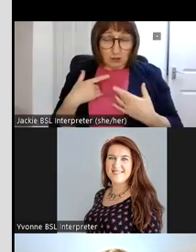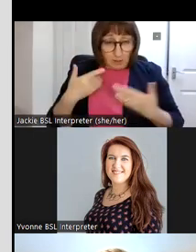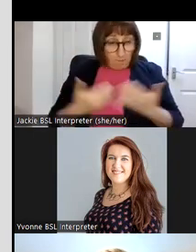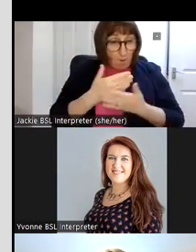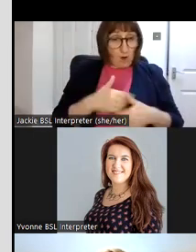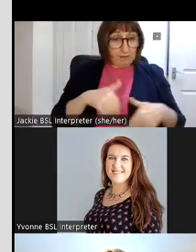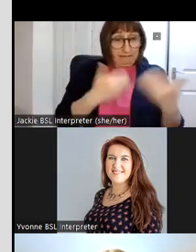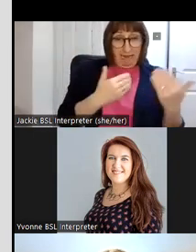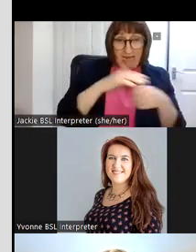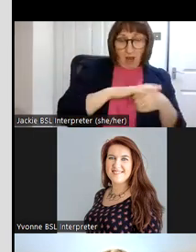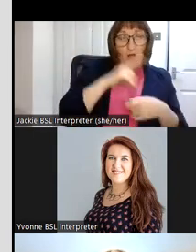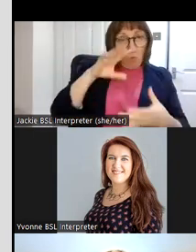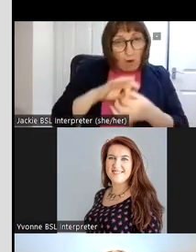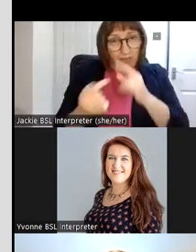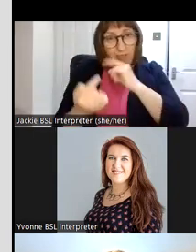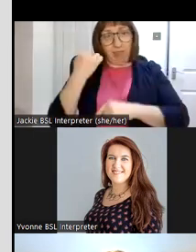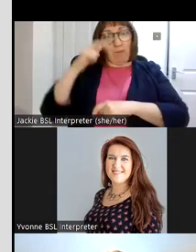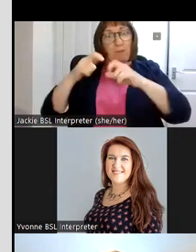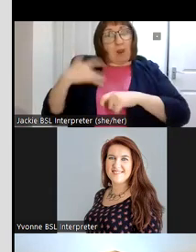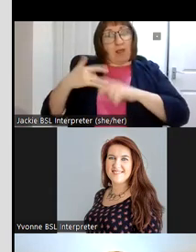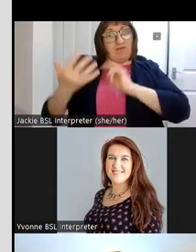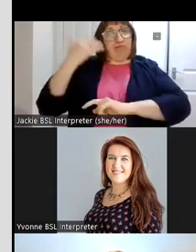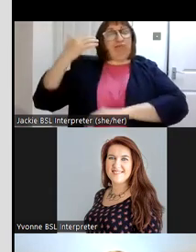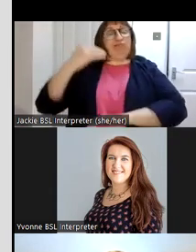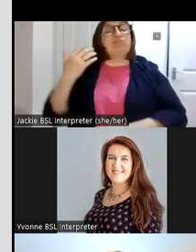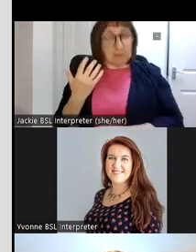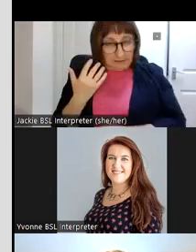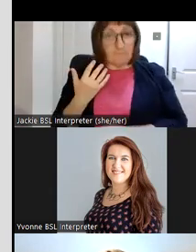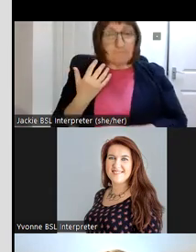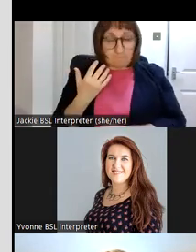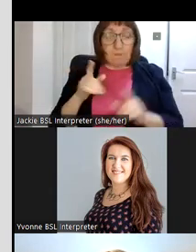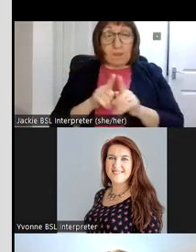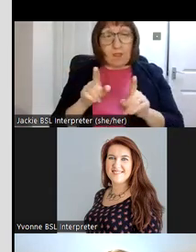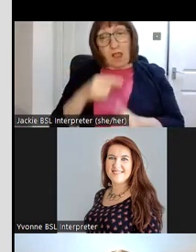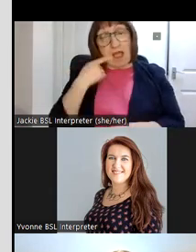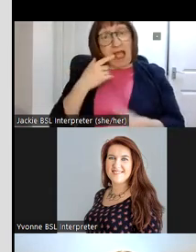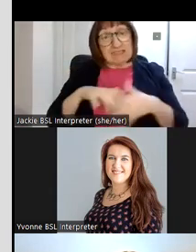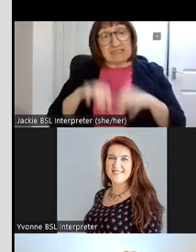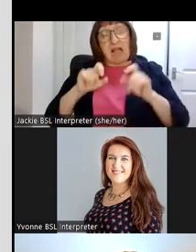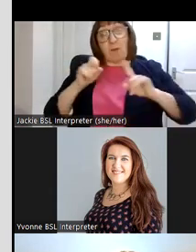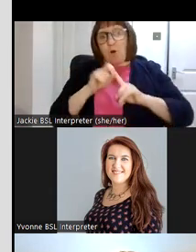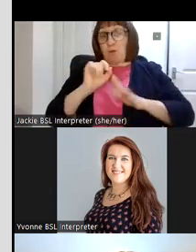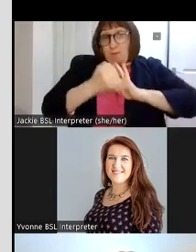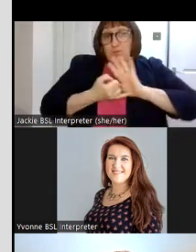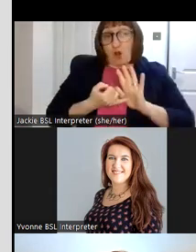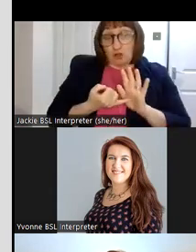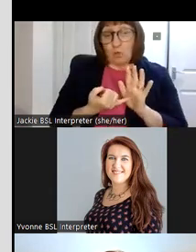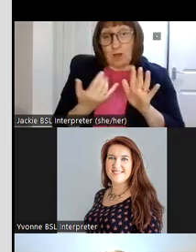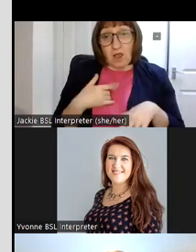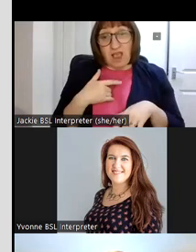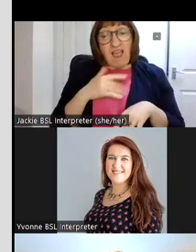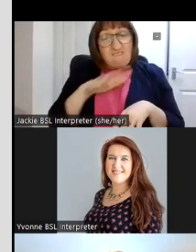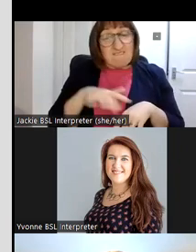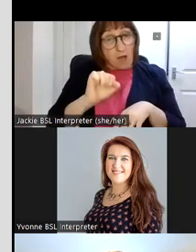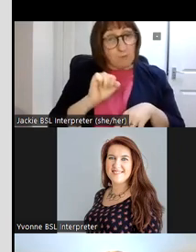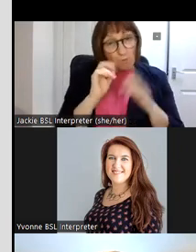my colon with its diaspora so we used uh as an anchor point for the project uh the families that